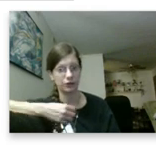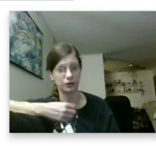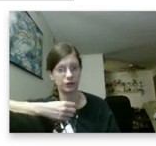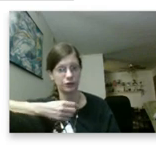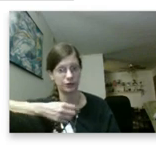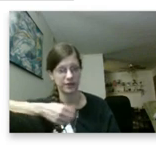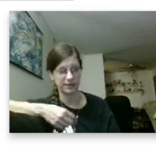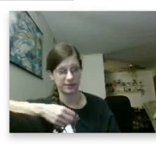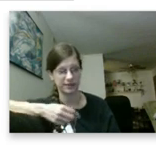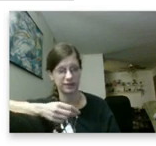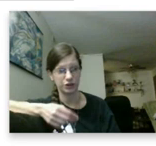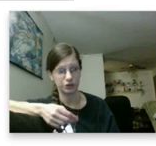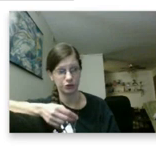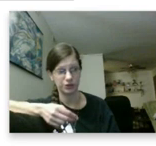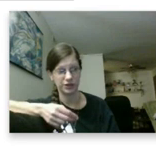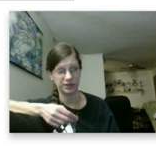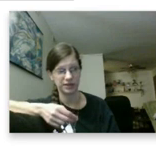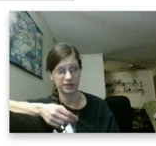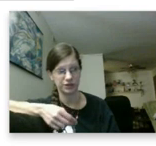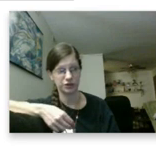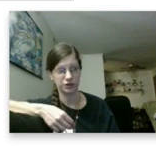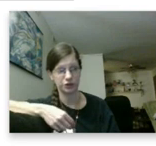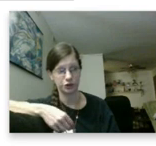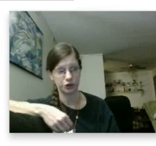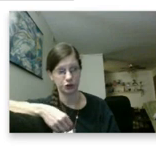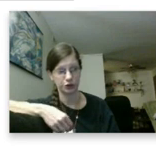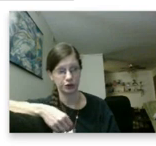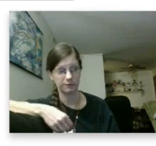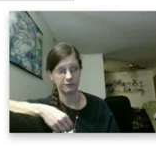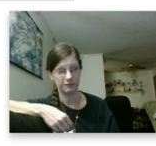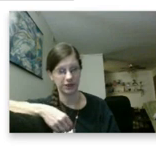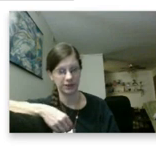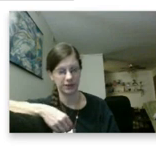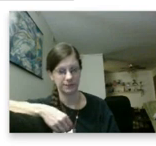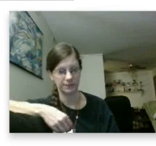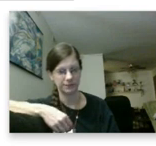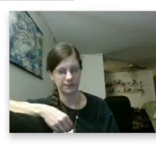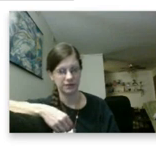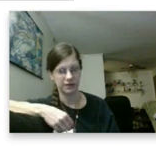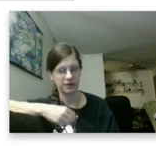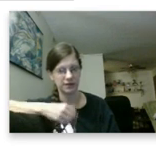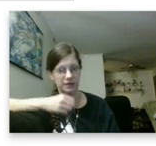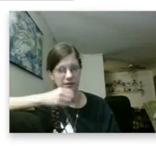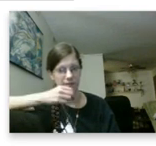They want to address that these issues exist. Most sure. Fair.